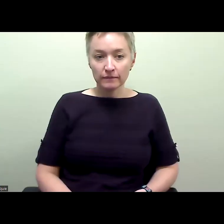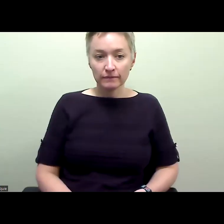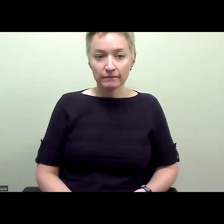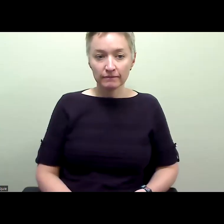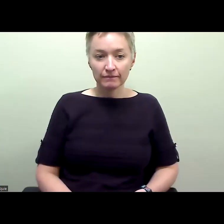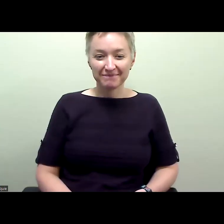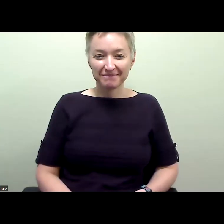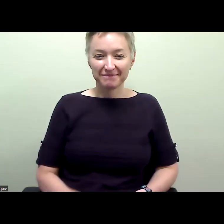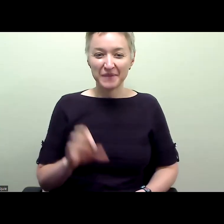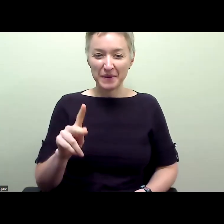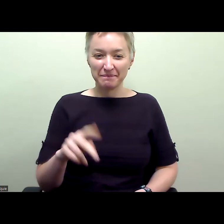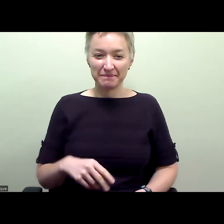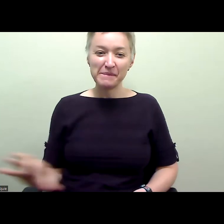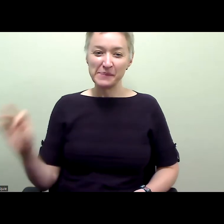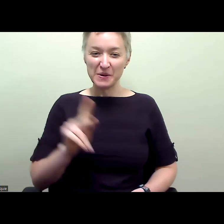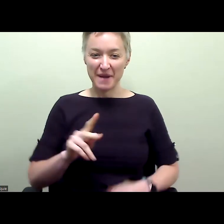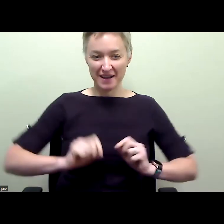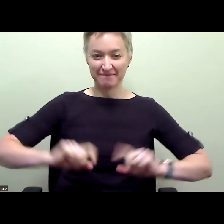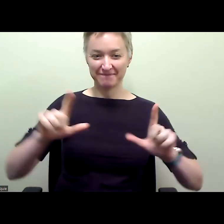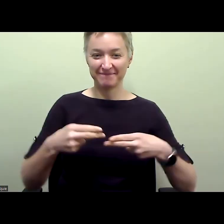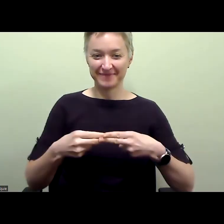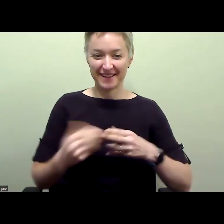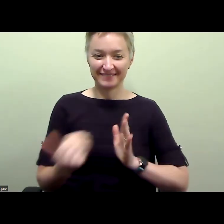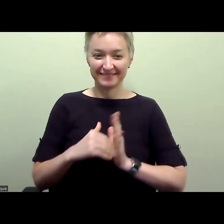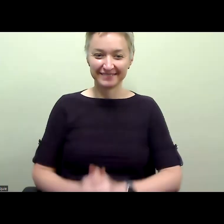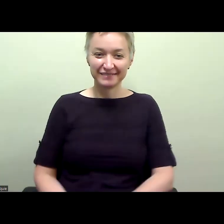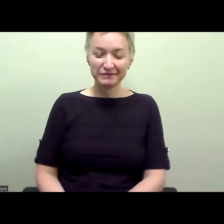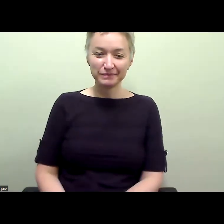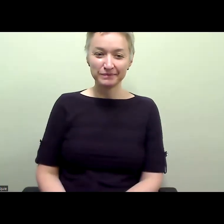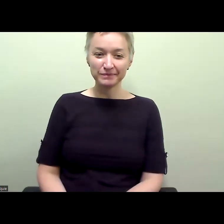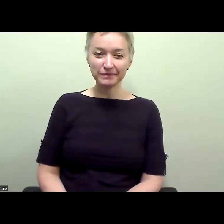All right, I'm going to go back to sharing my initial screen here.